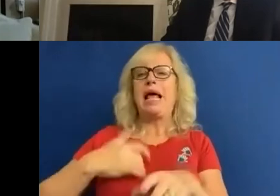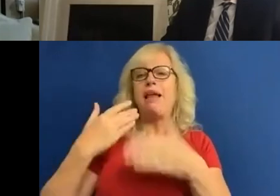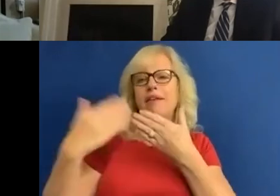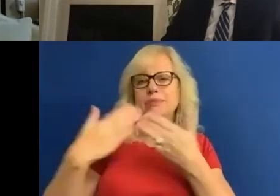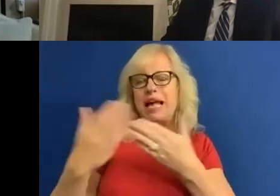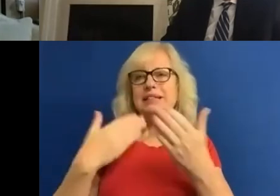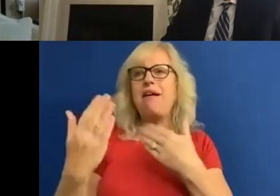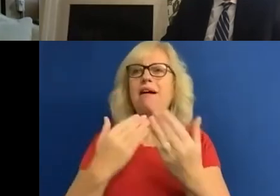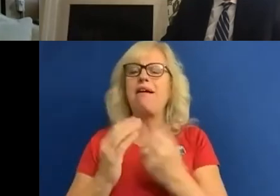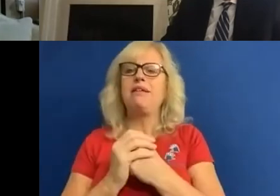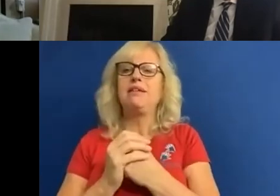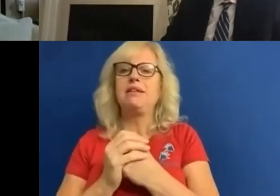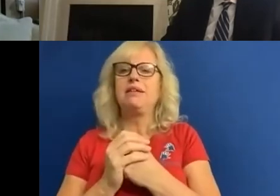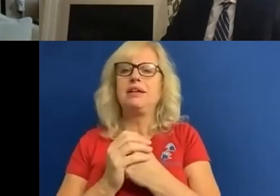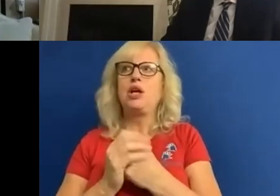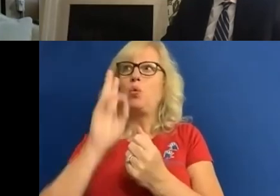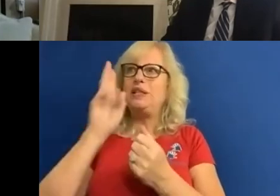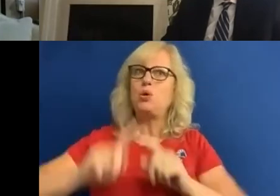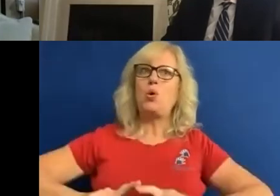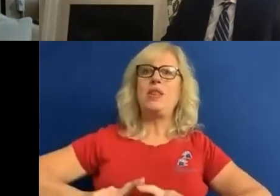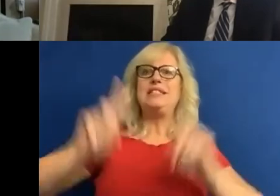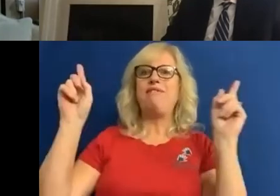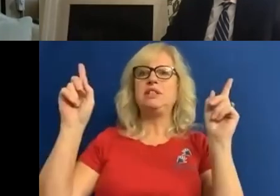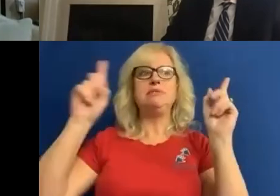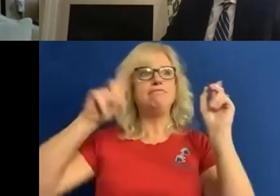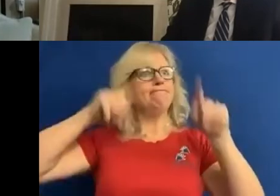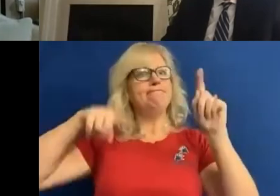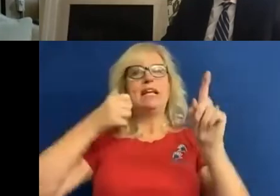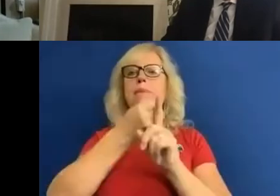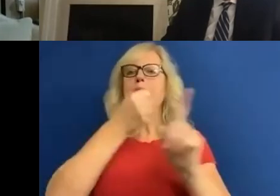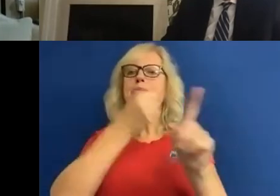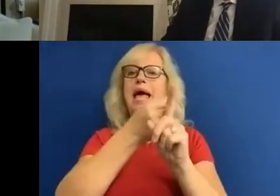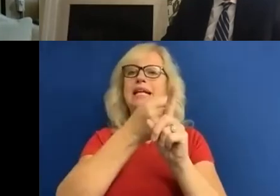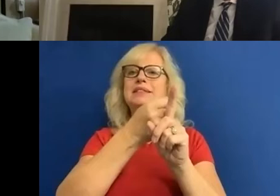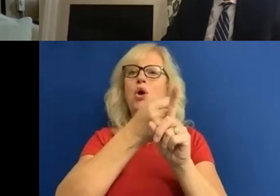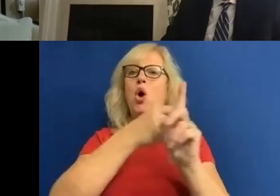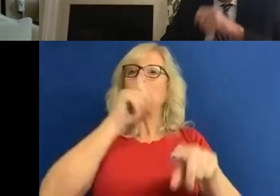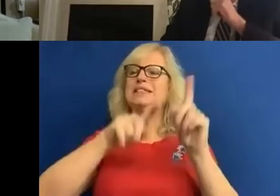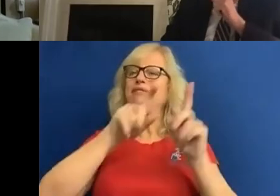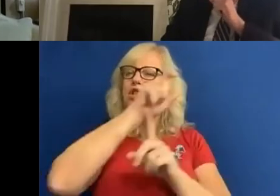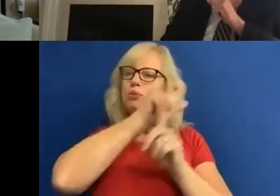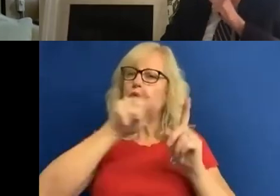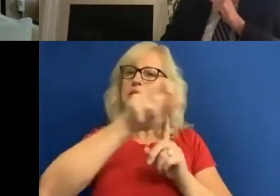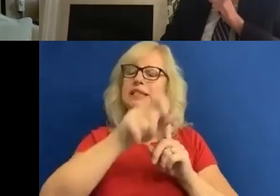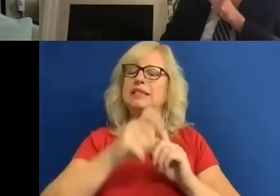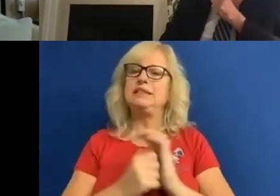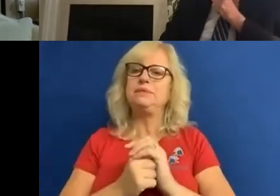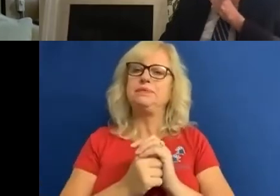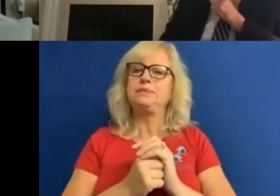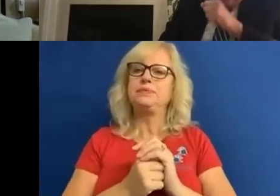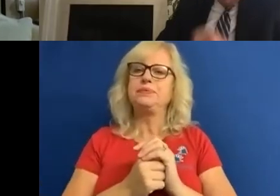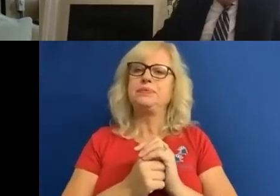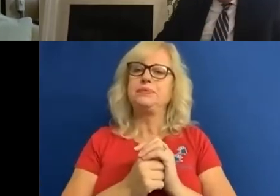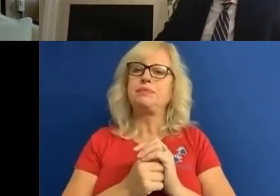able to see that the different kinds of impact that COVID had on different parts of the community. We also